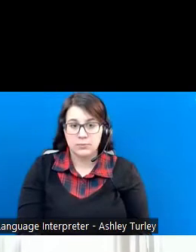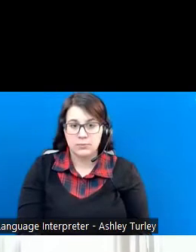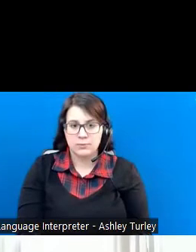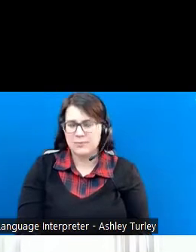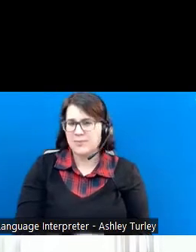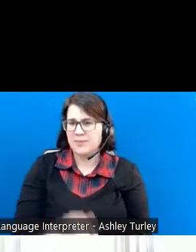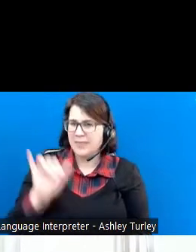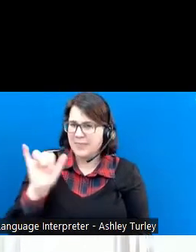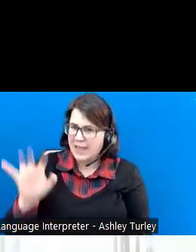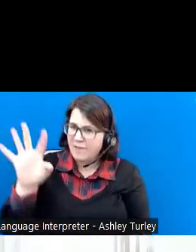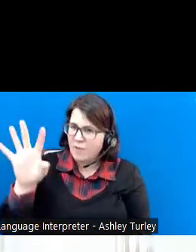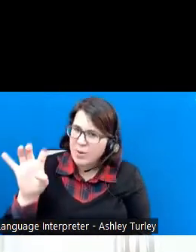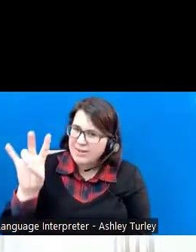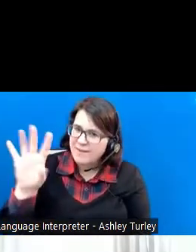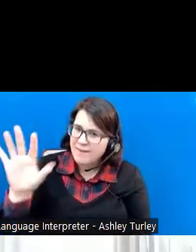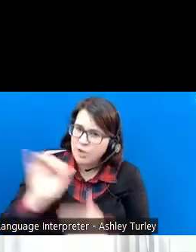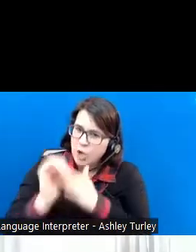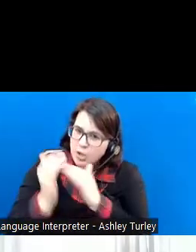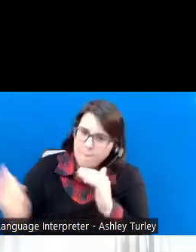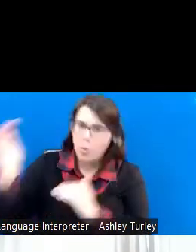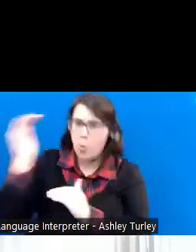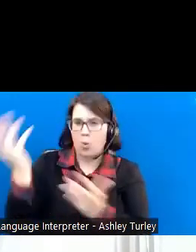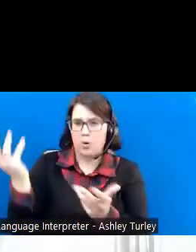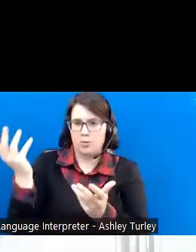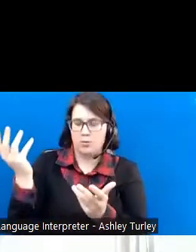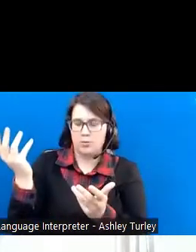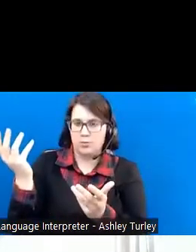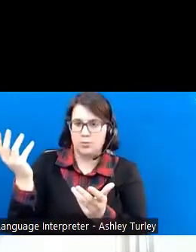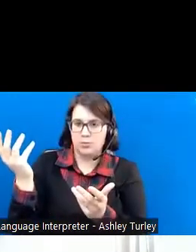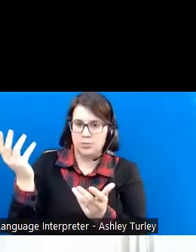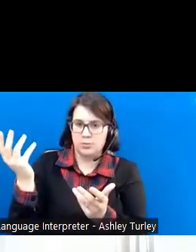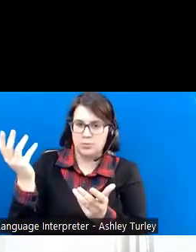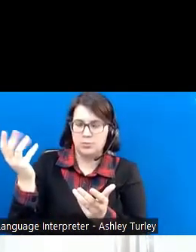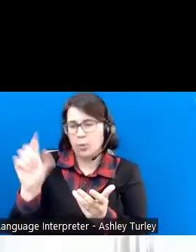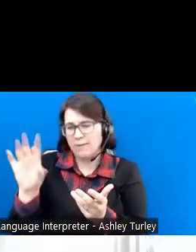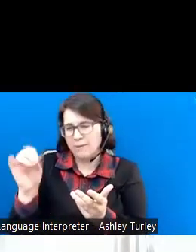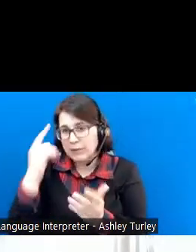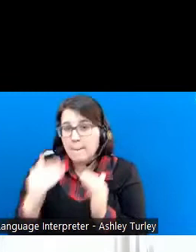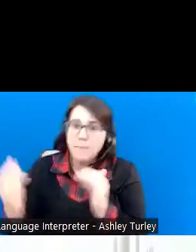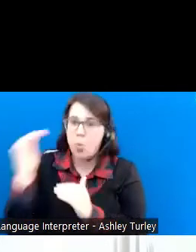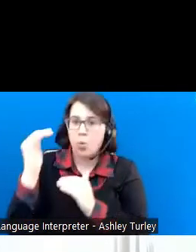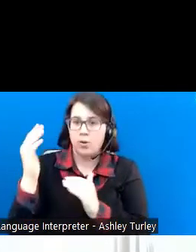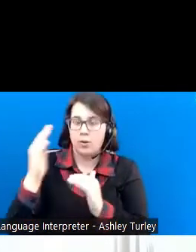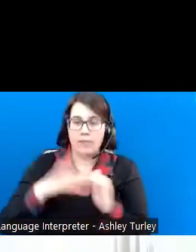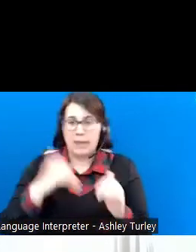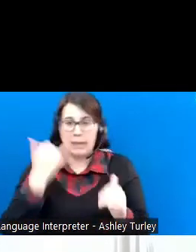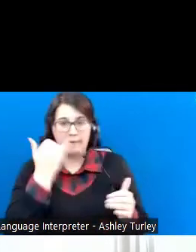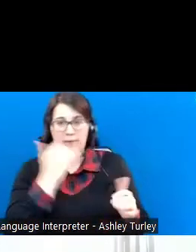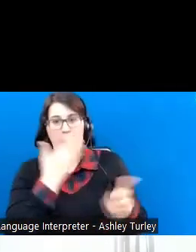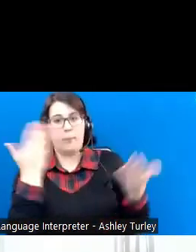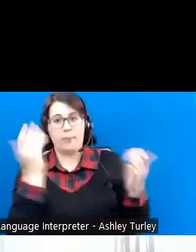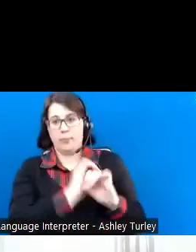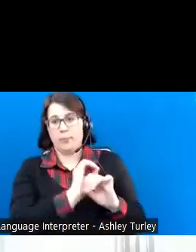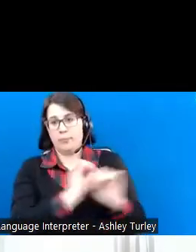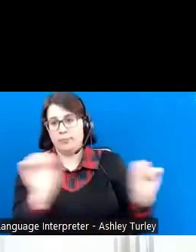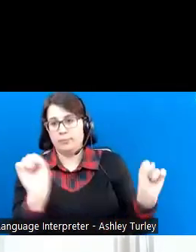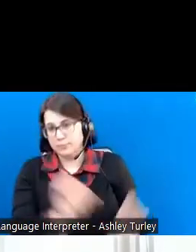$475.50 more than if you weren't working at all.